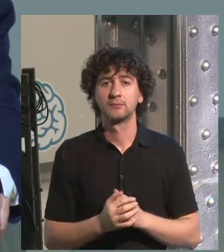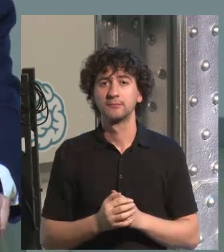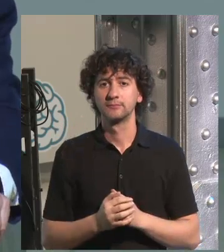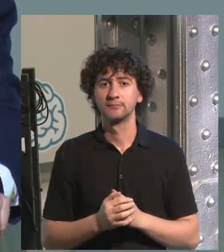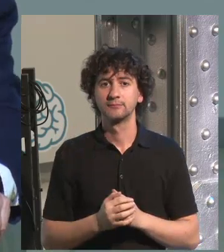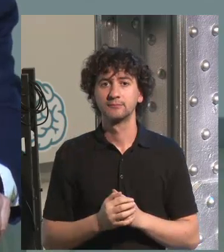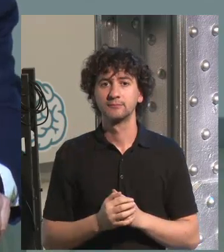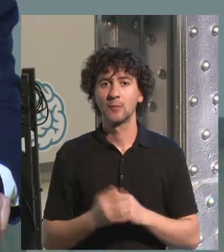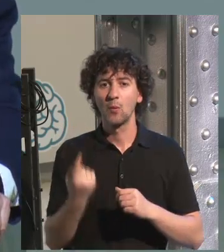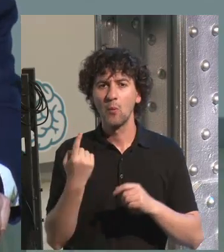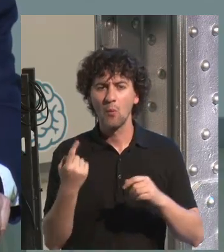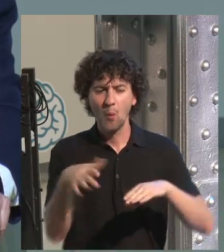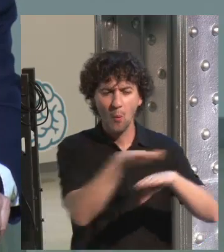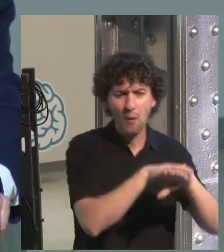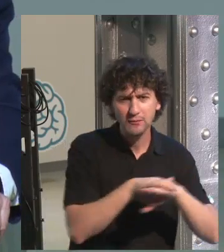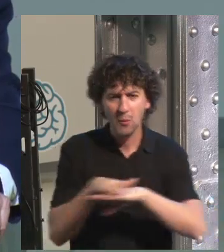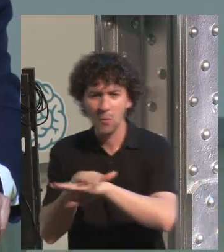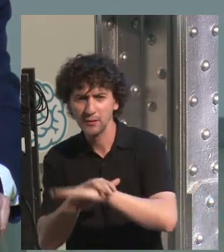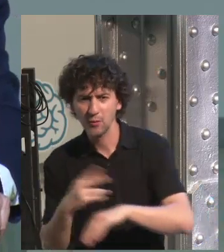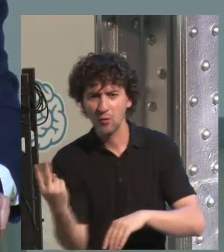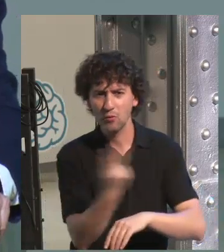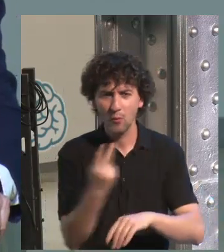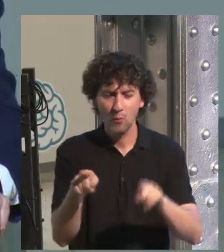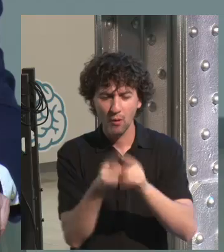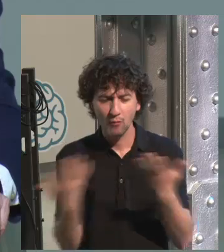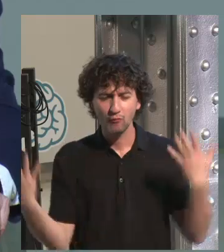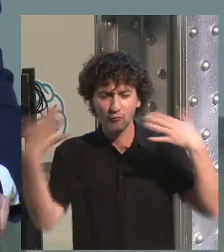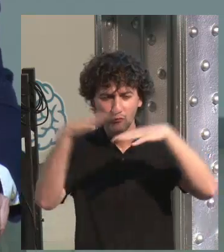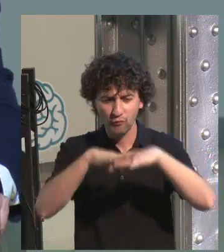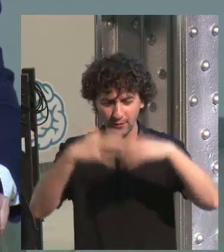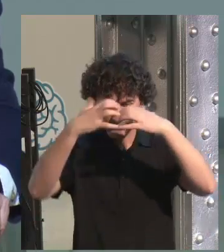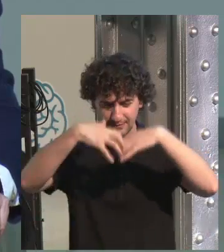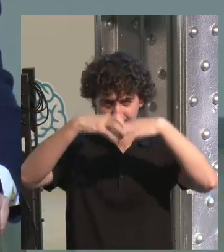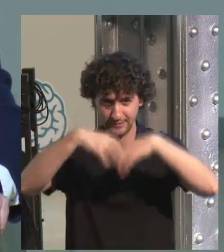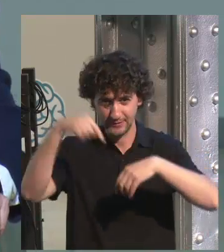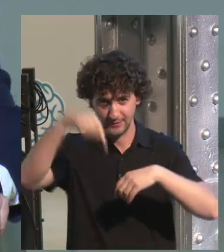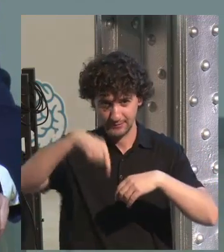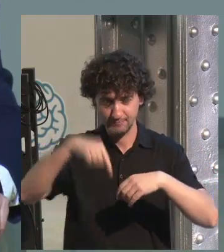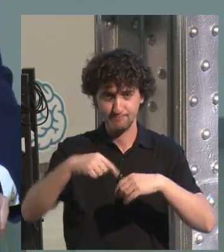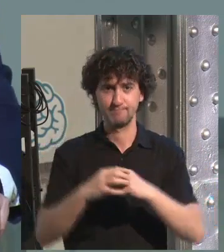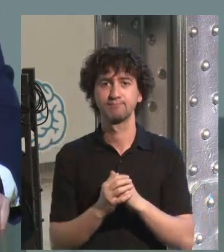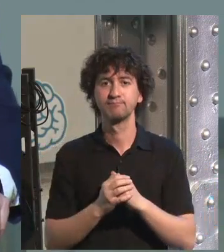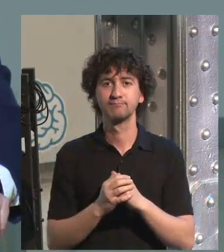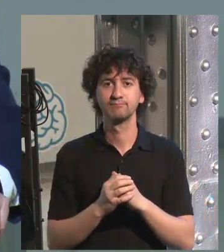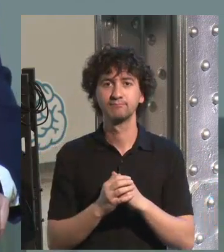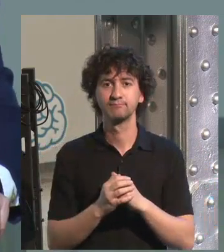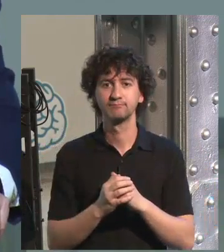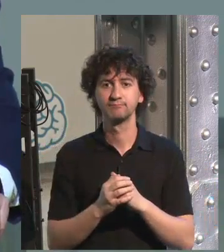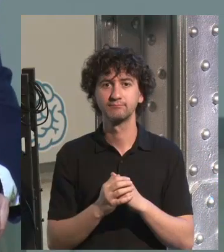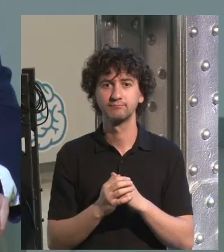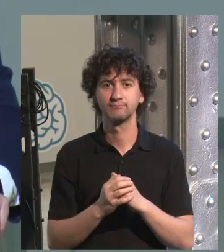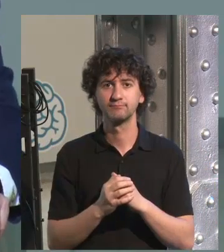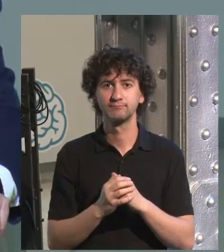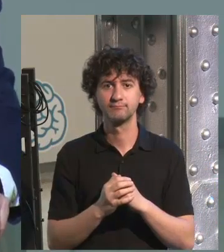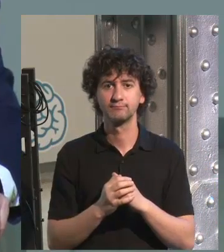to mention there is a study showing and proving that the base for